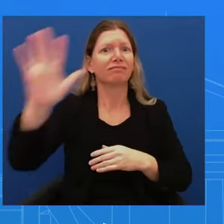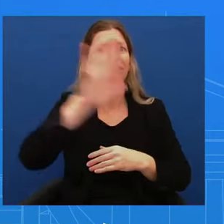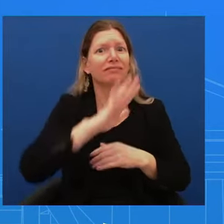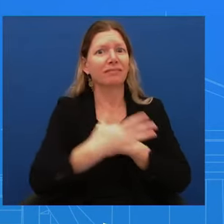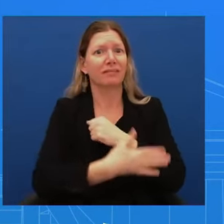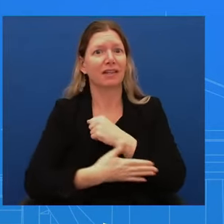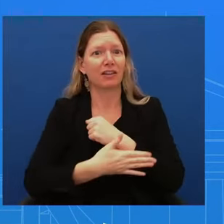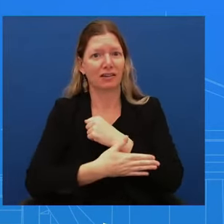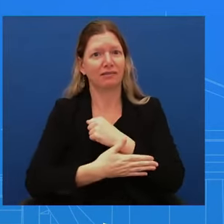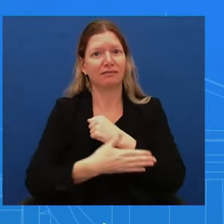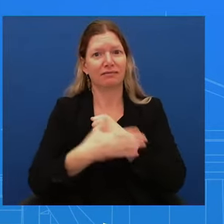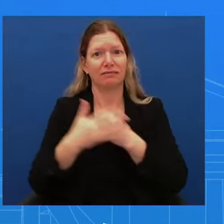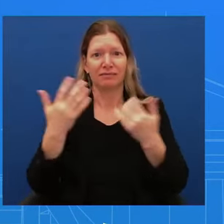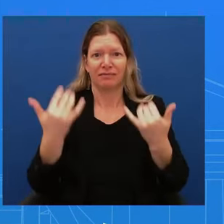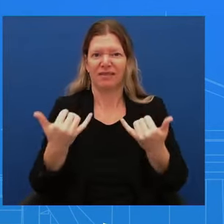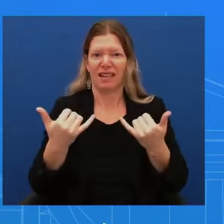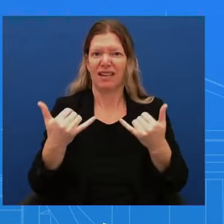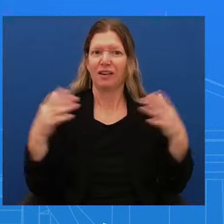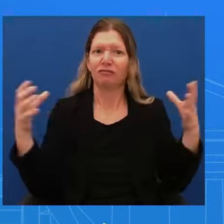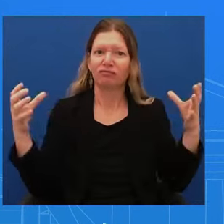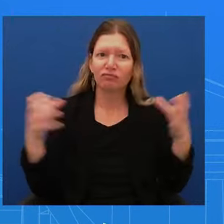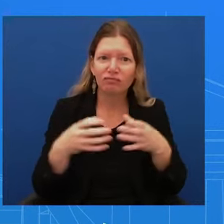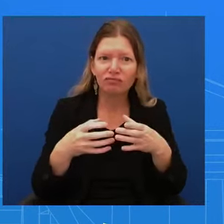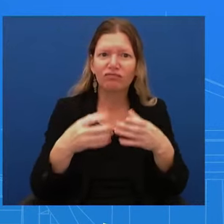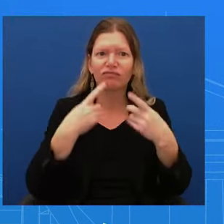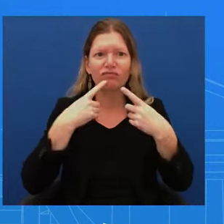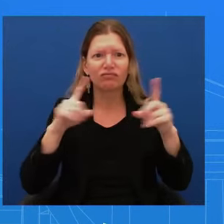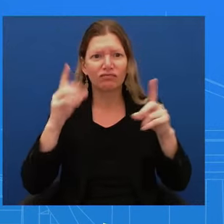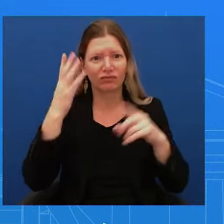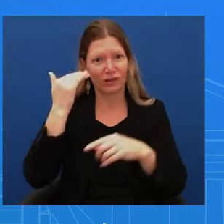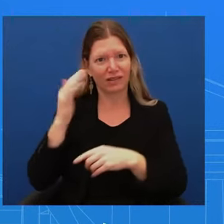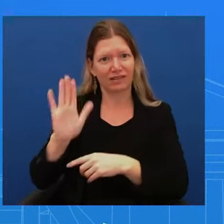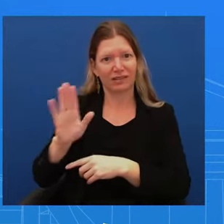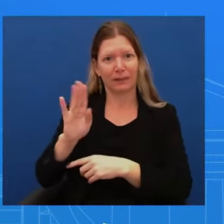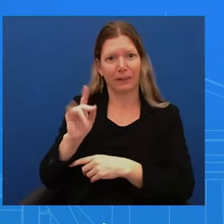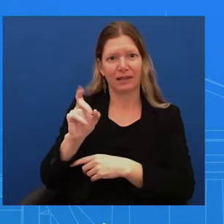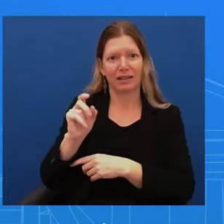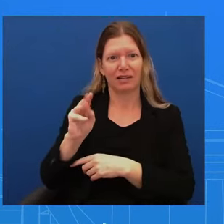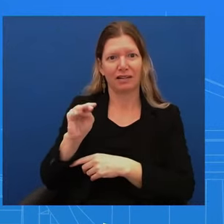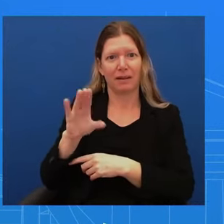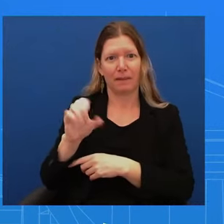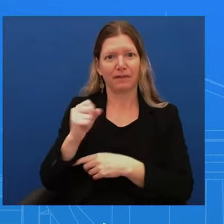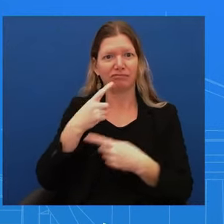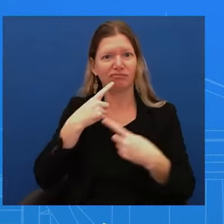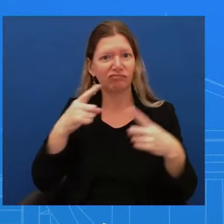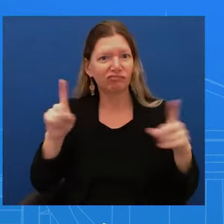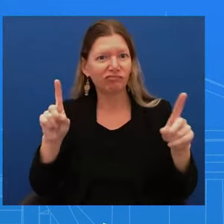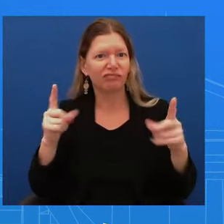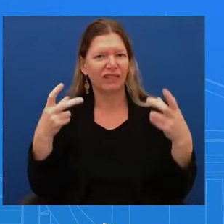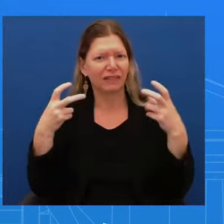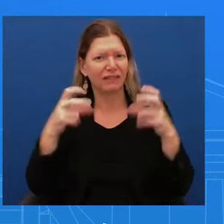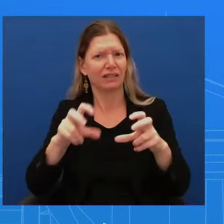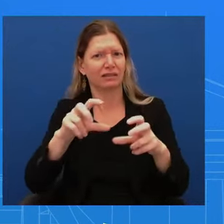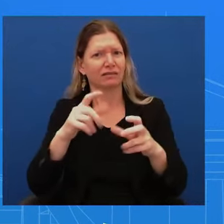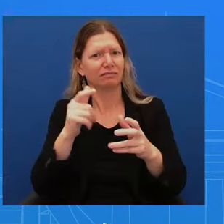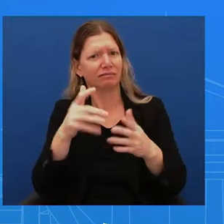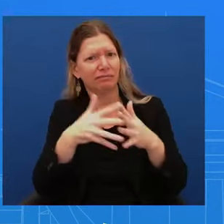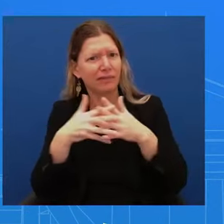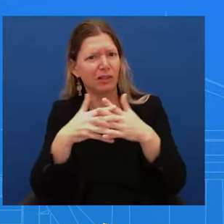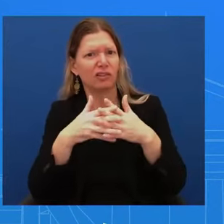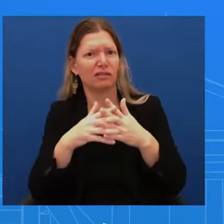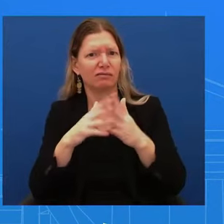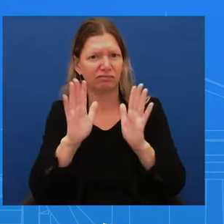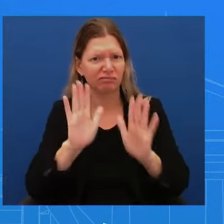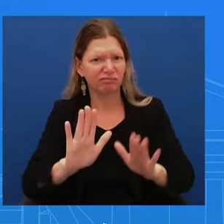in a small business boom, created good-paying jobs with rising wages, strengthened local economies, and lowered costs